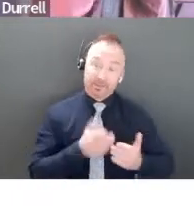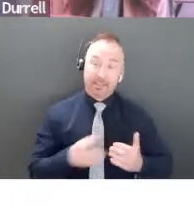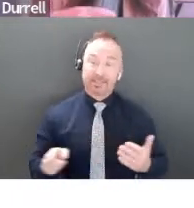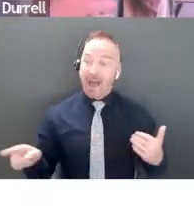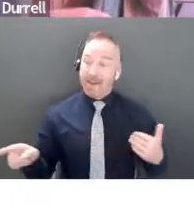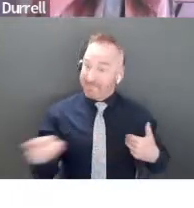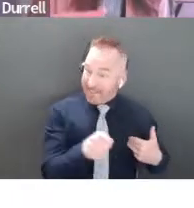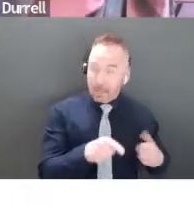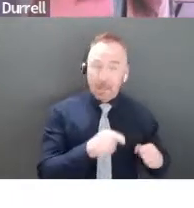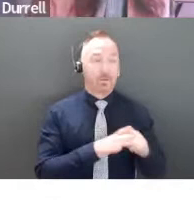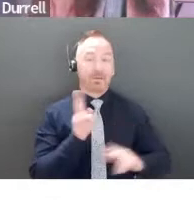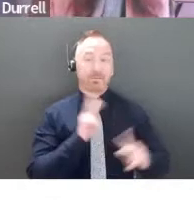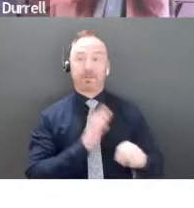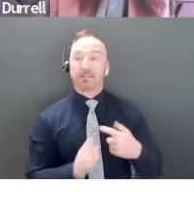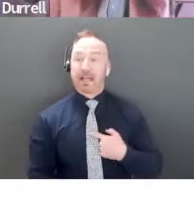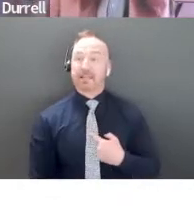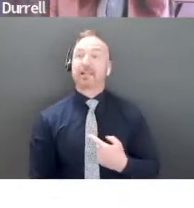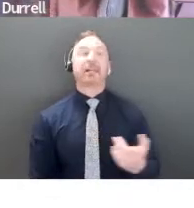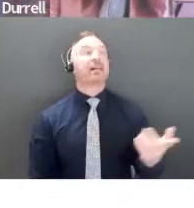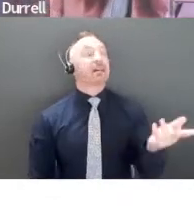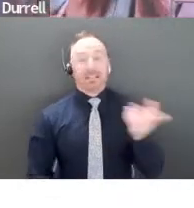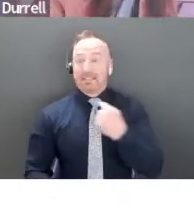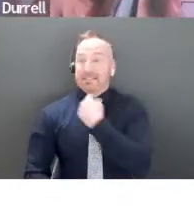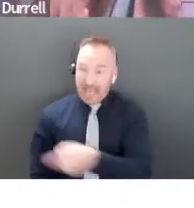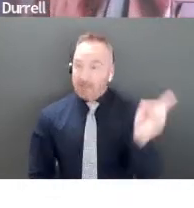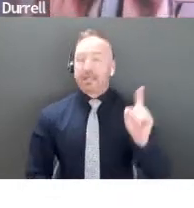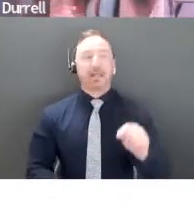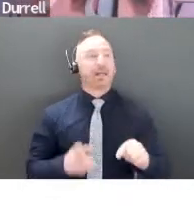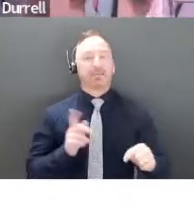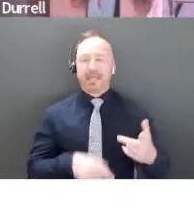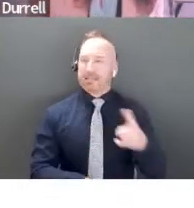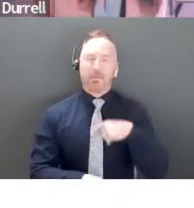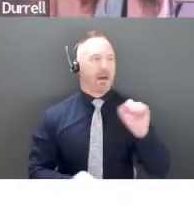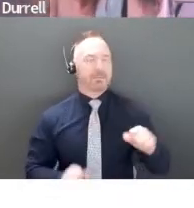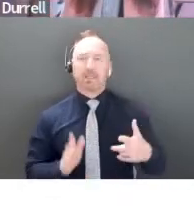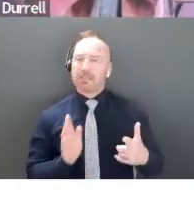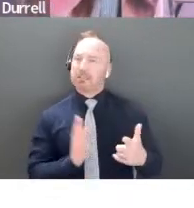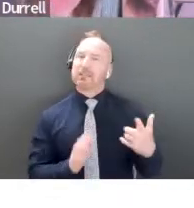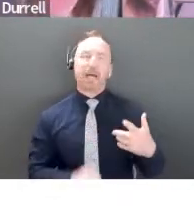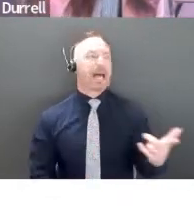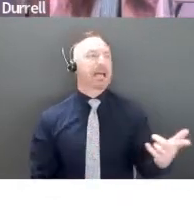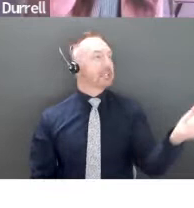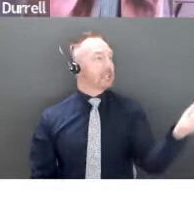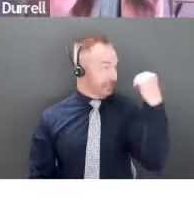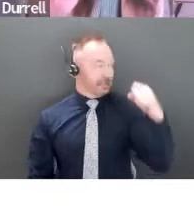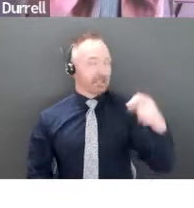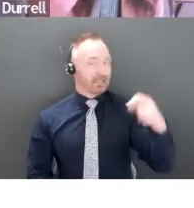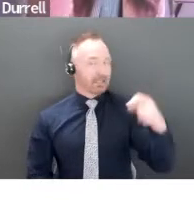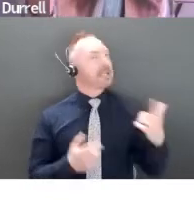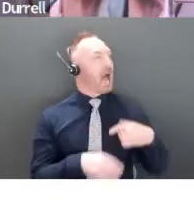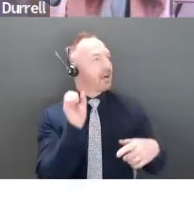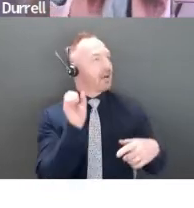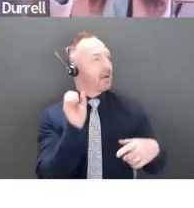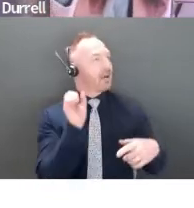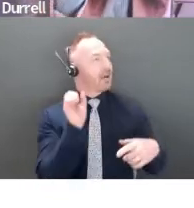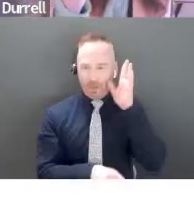when people are telling you about them, you've got to be telling them back. Like it is, it takes too much time to do this. People waste. And so here's where the emotion and facts come